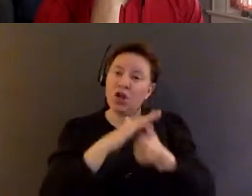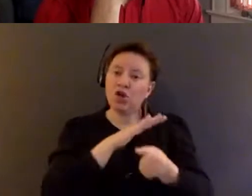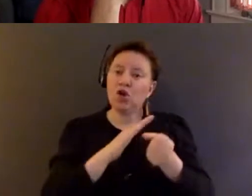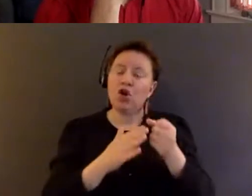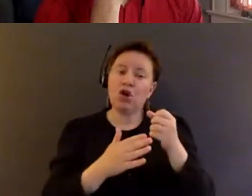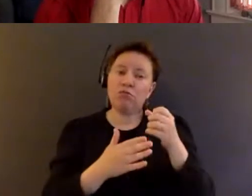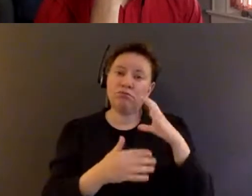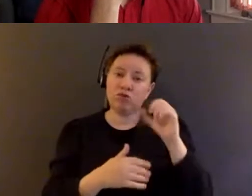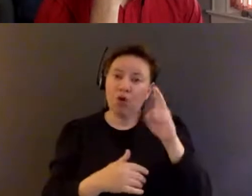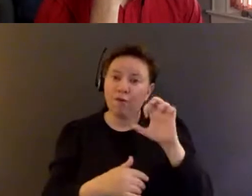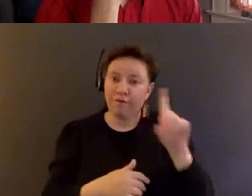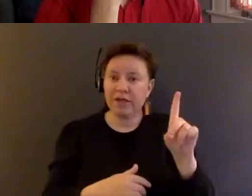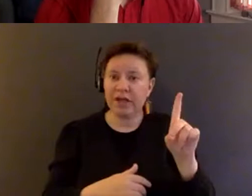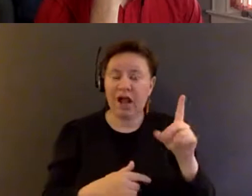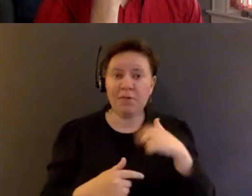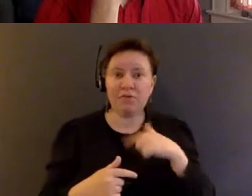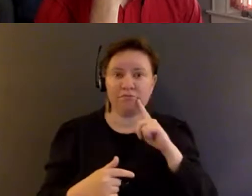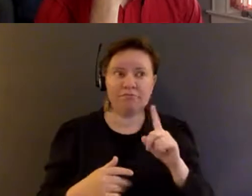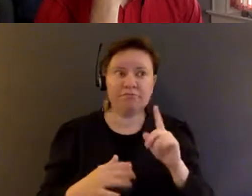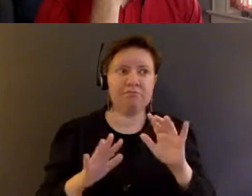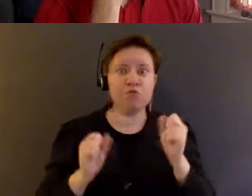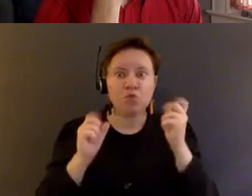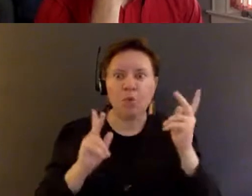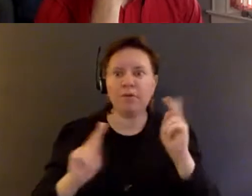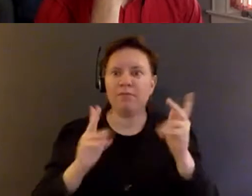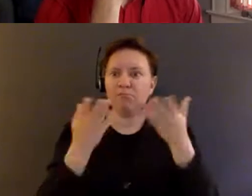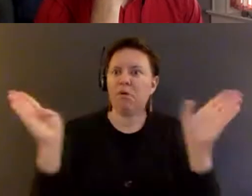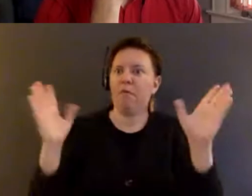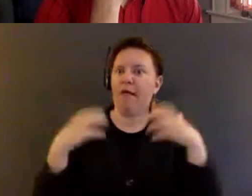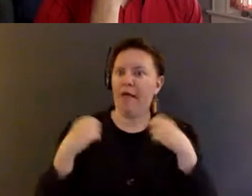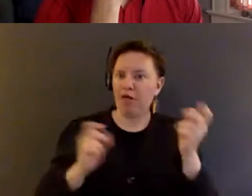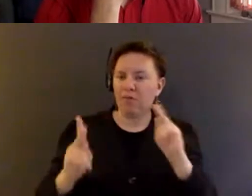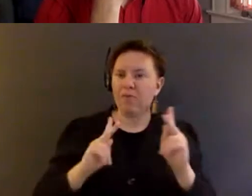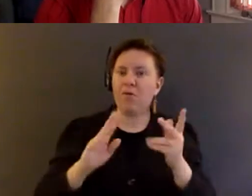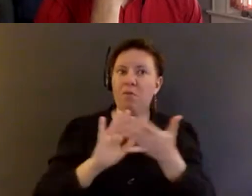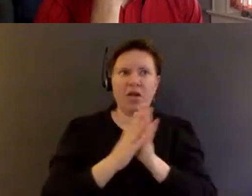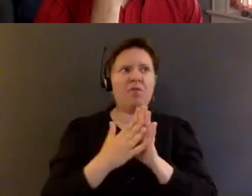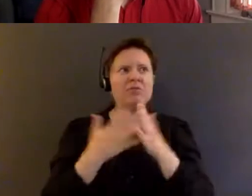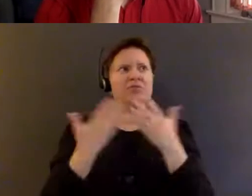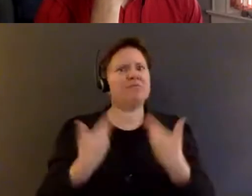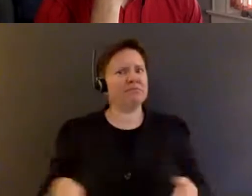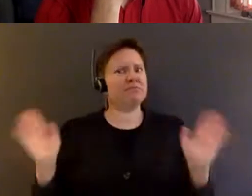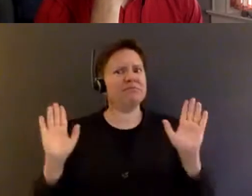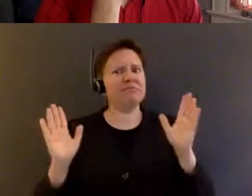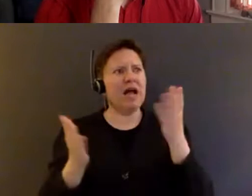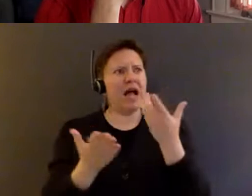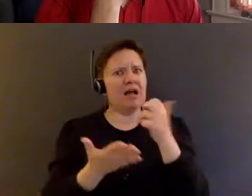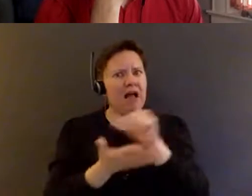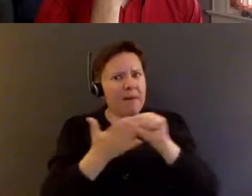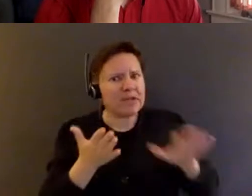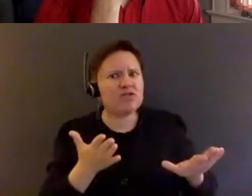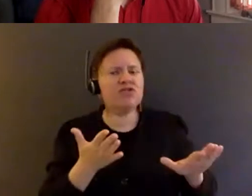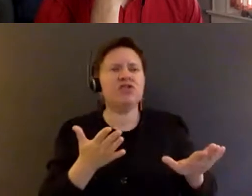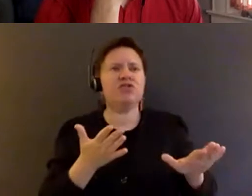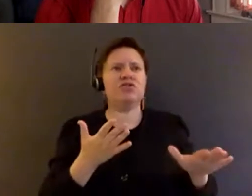by so many public health folks coming out as abolitionists and coming out as, um, you know, for